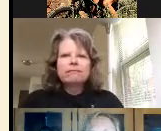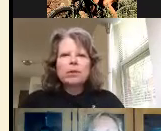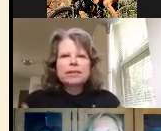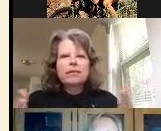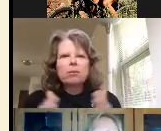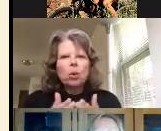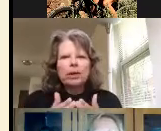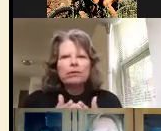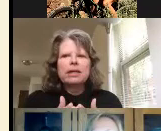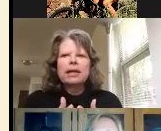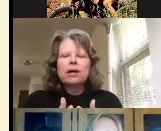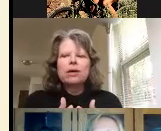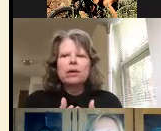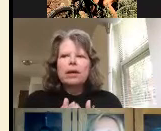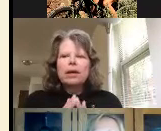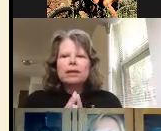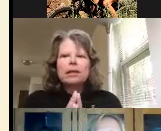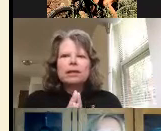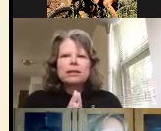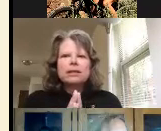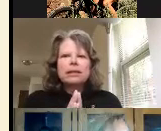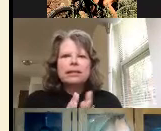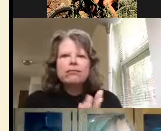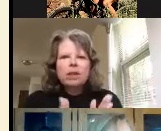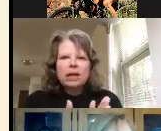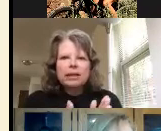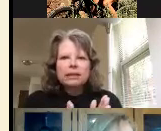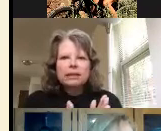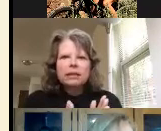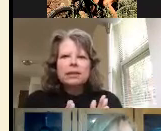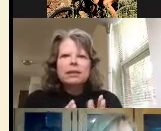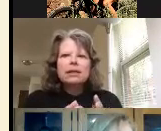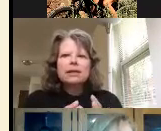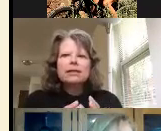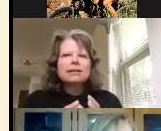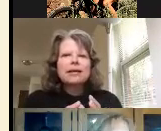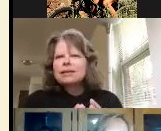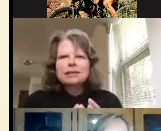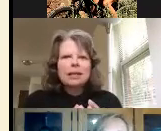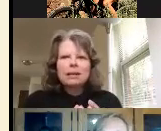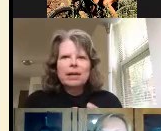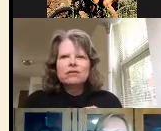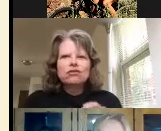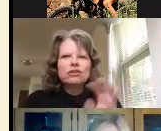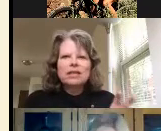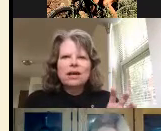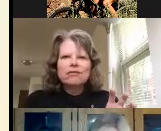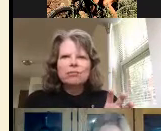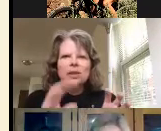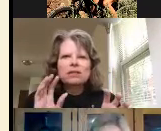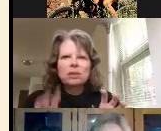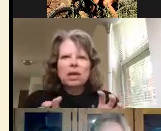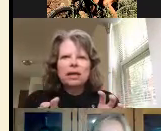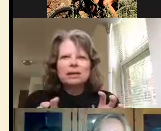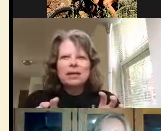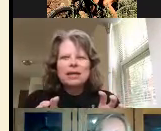focus on the point right now and that is that deaf blind is not the same as just deaf